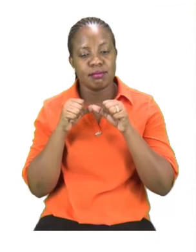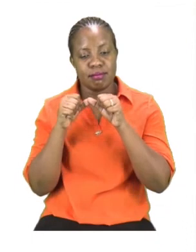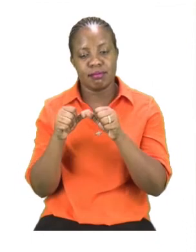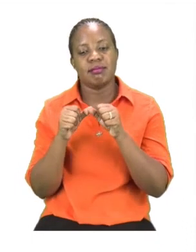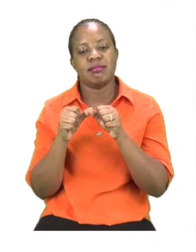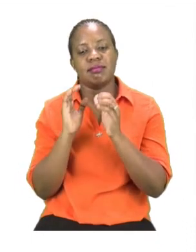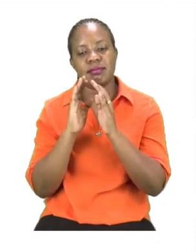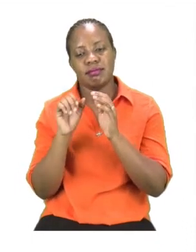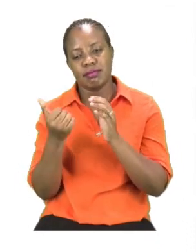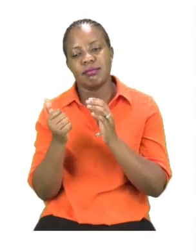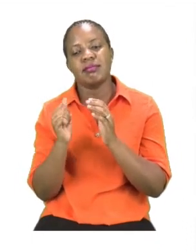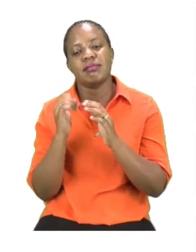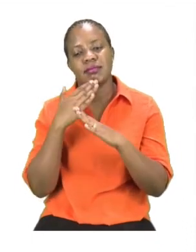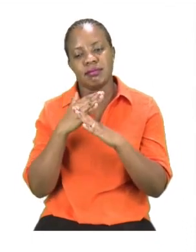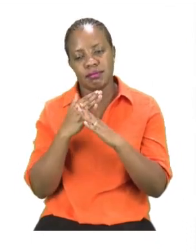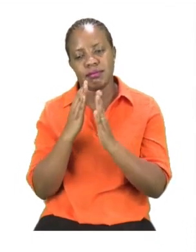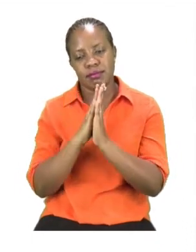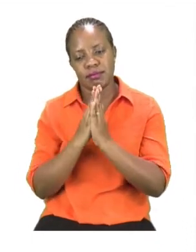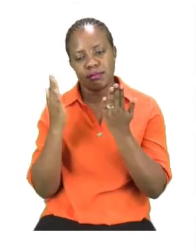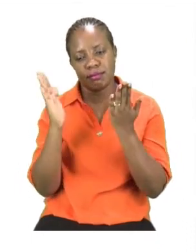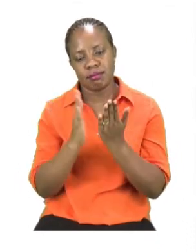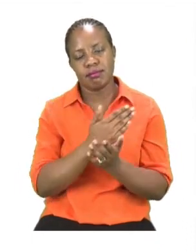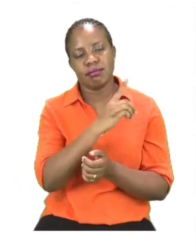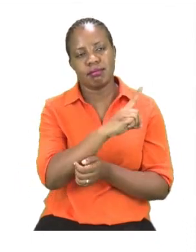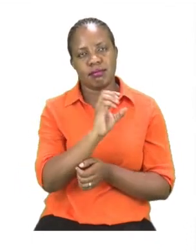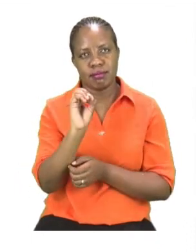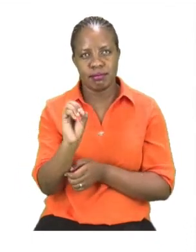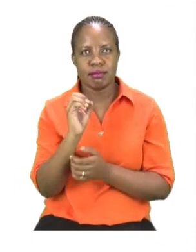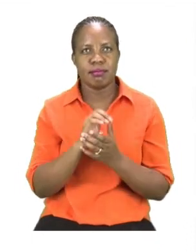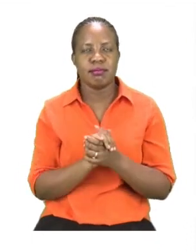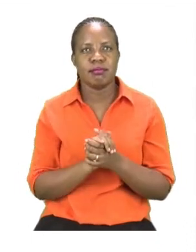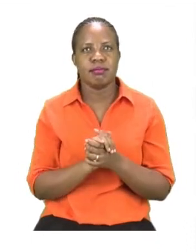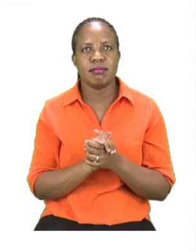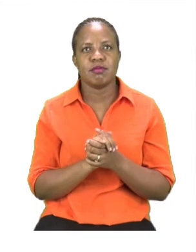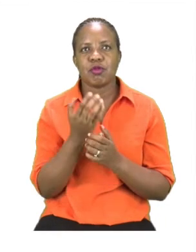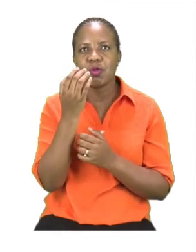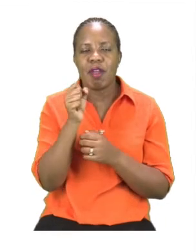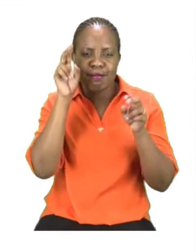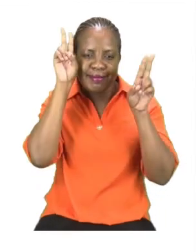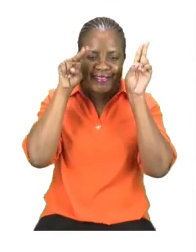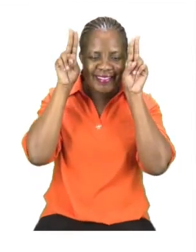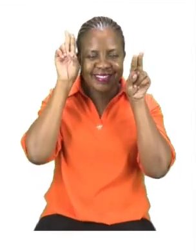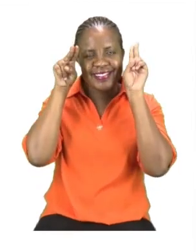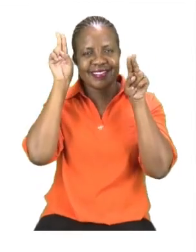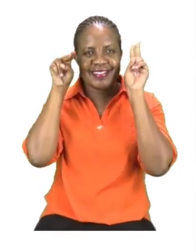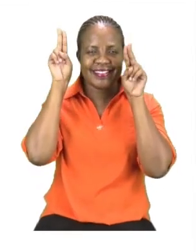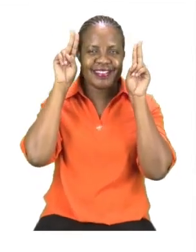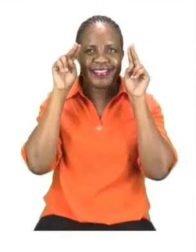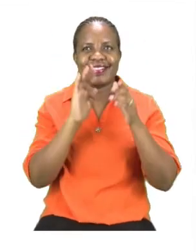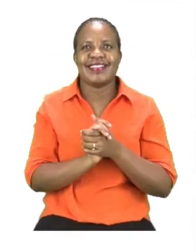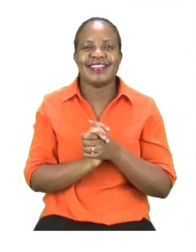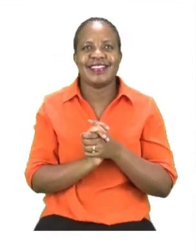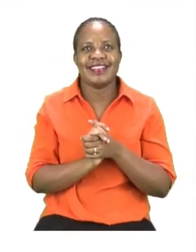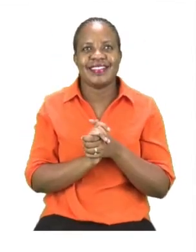On page 10, we have our bunnies. And the bunnies have